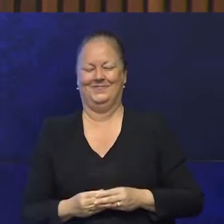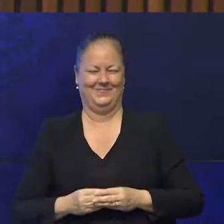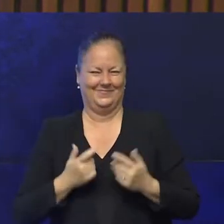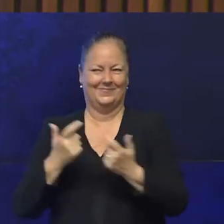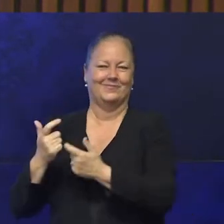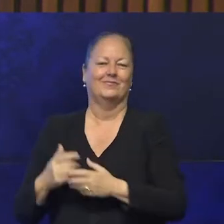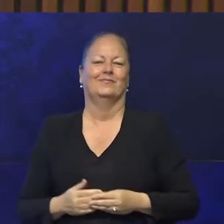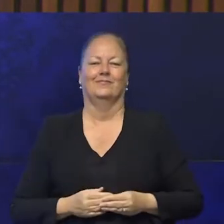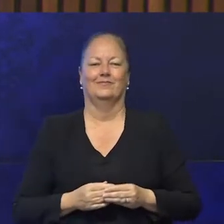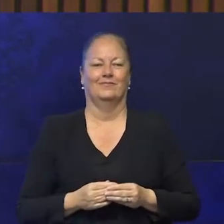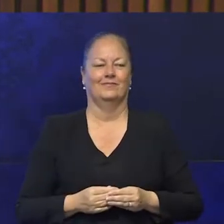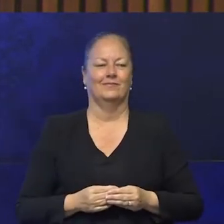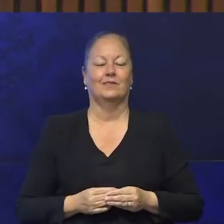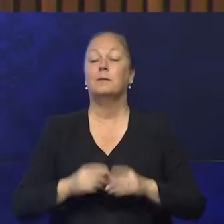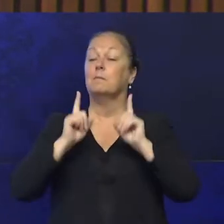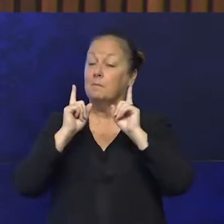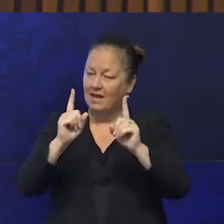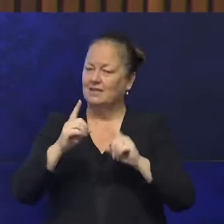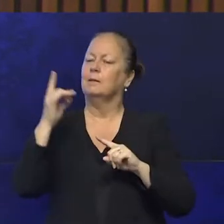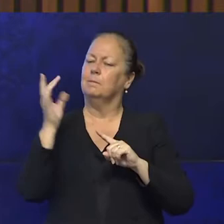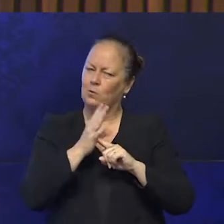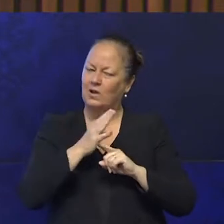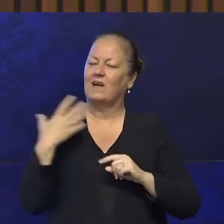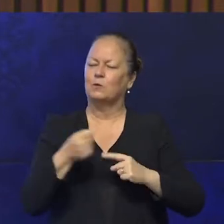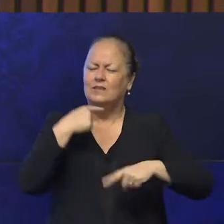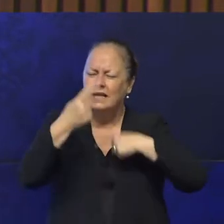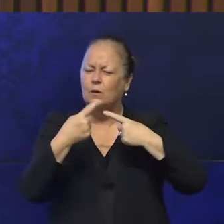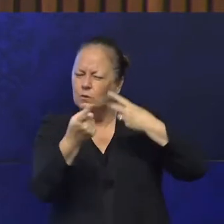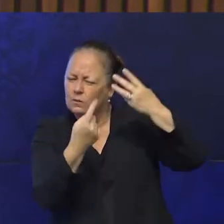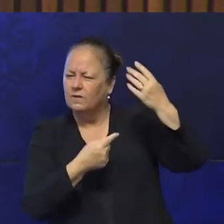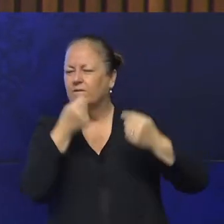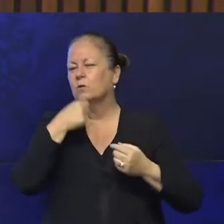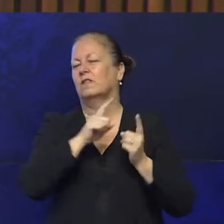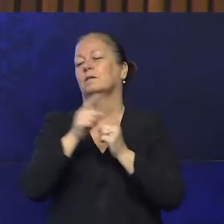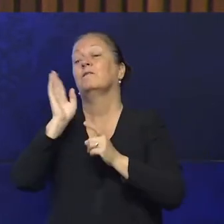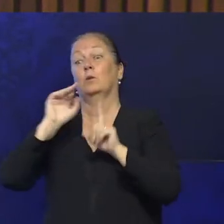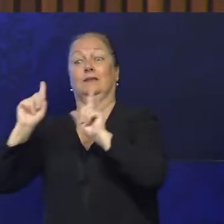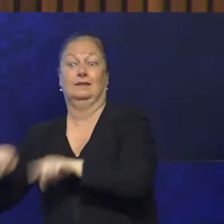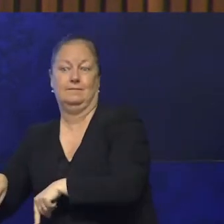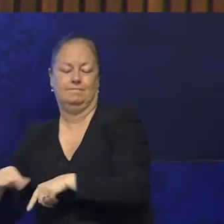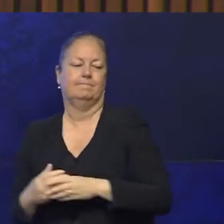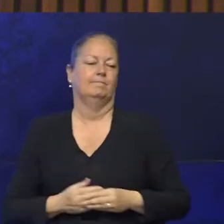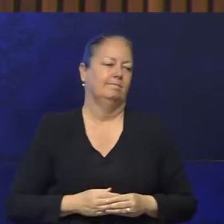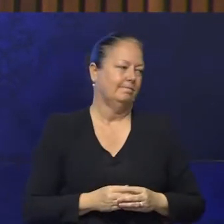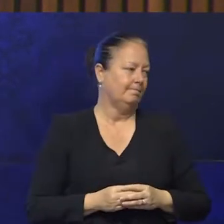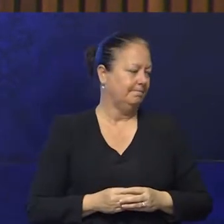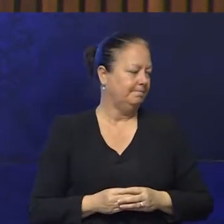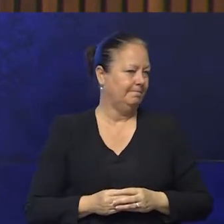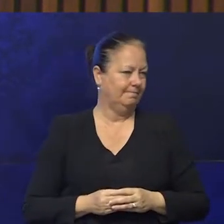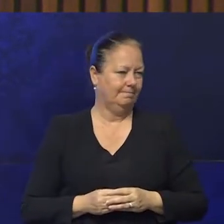However, it's important that we do housekeeping. So you'll notice that